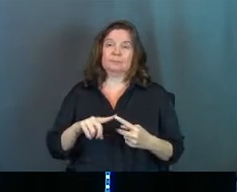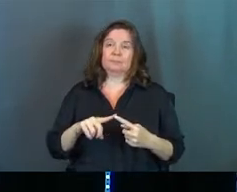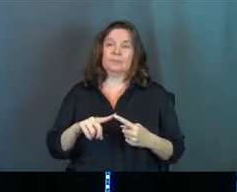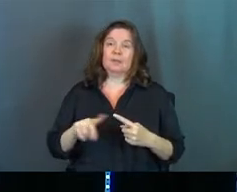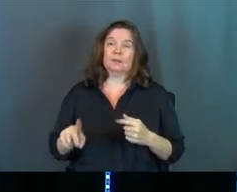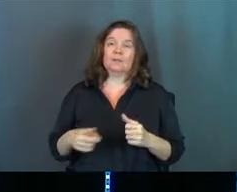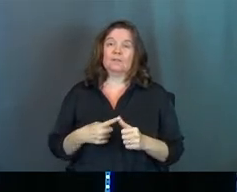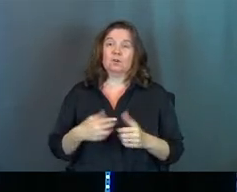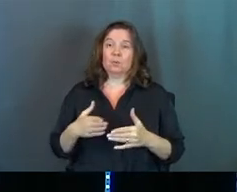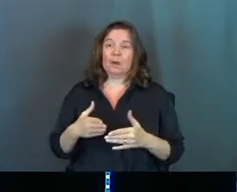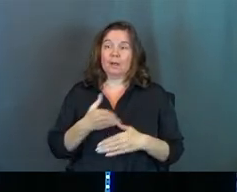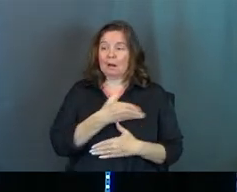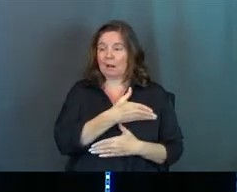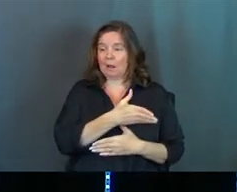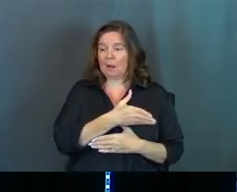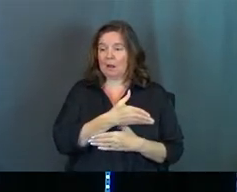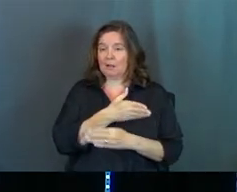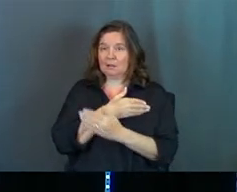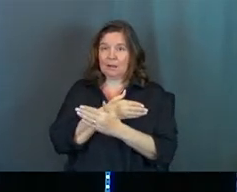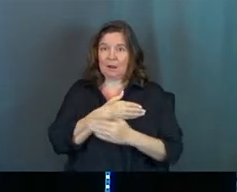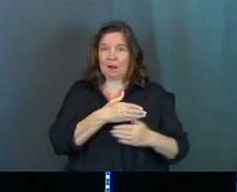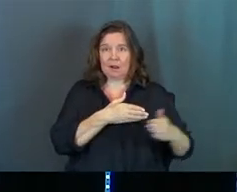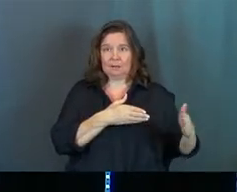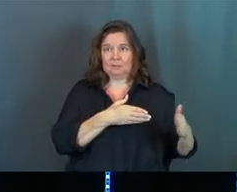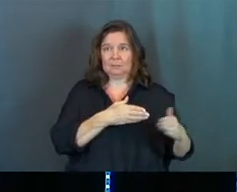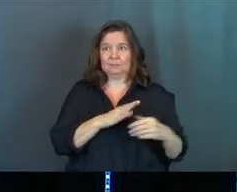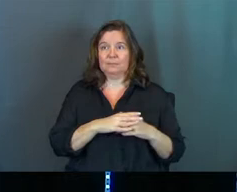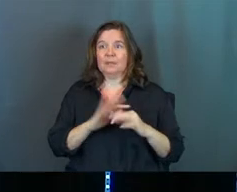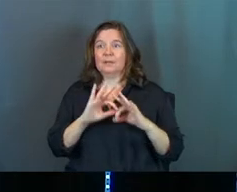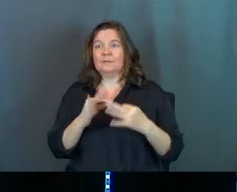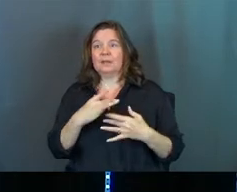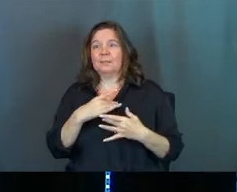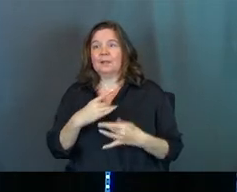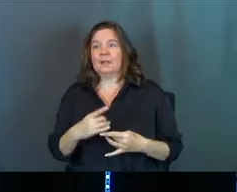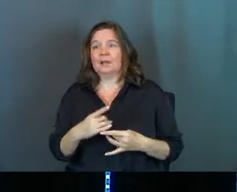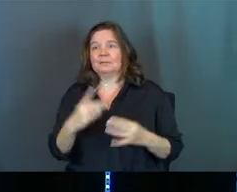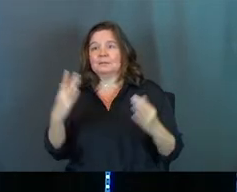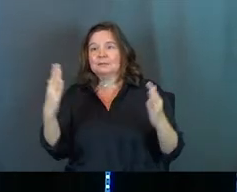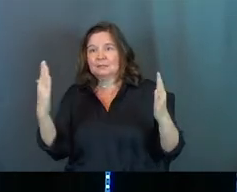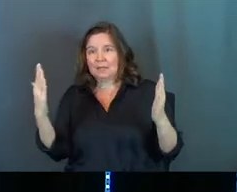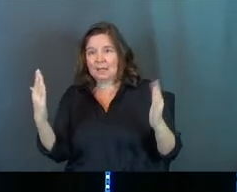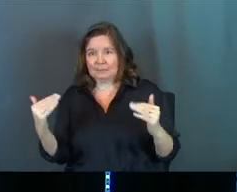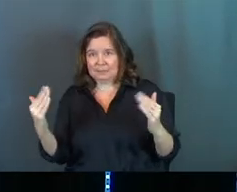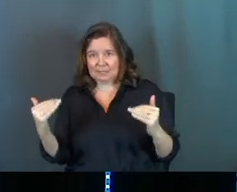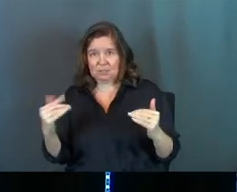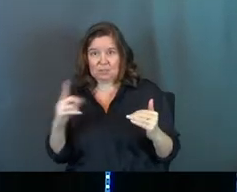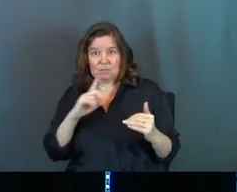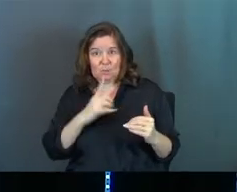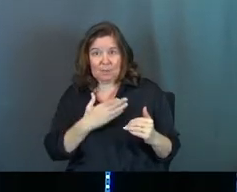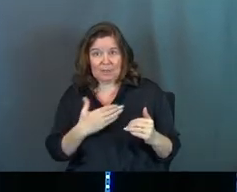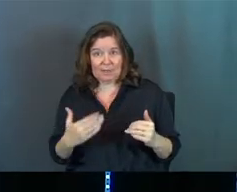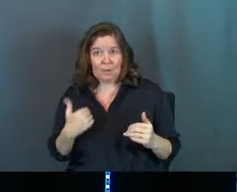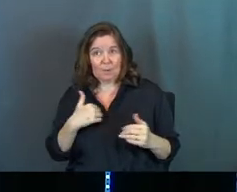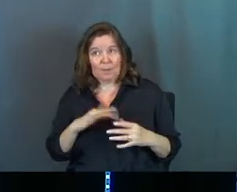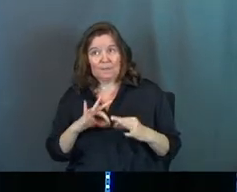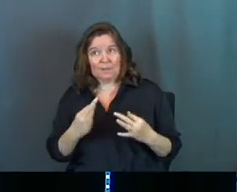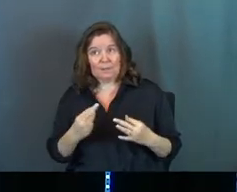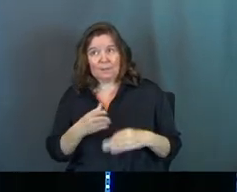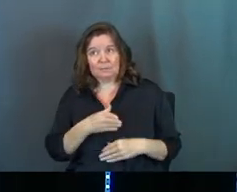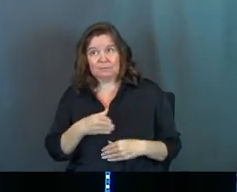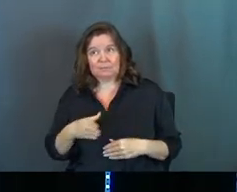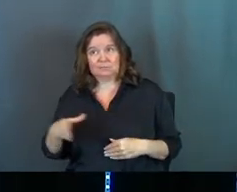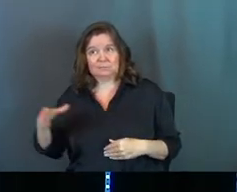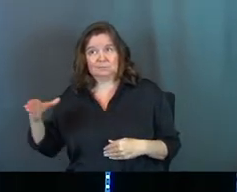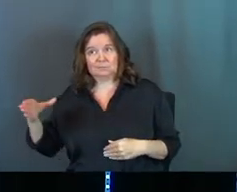that we overdo it, far left, okay, of the screen, is family likes to place expectations on us. It's a real thing. We as family members like to place